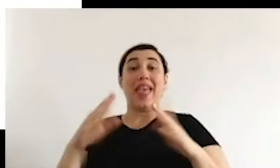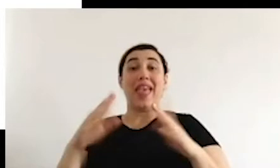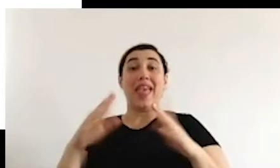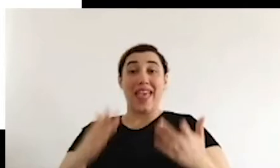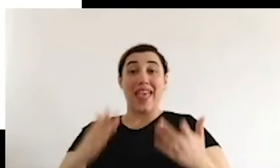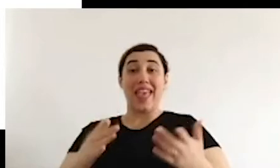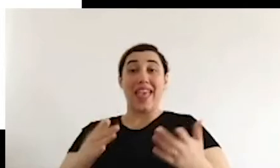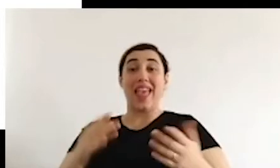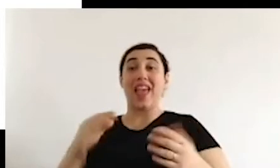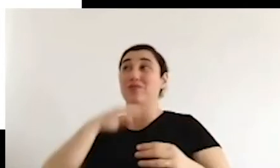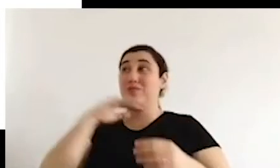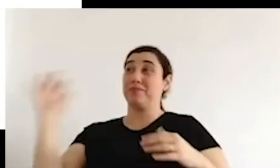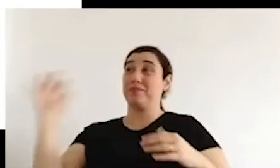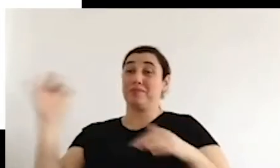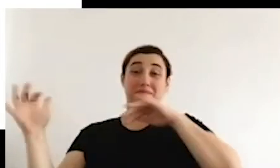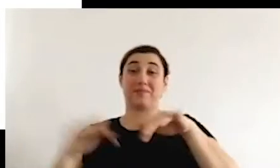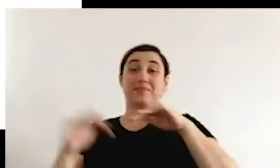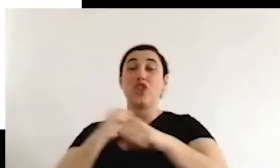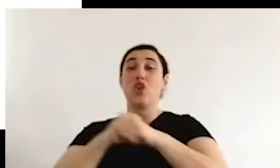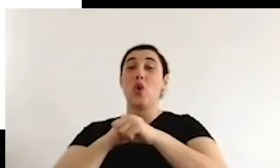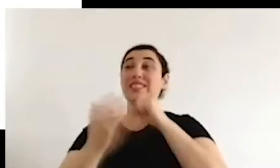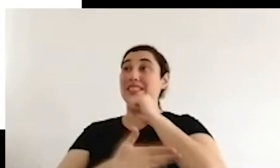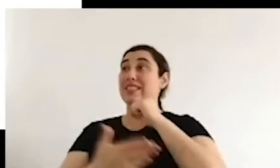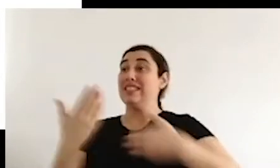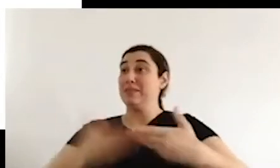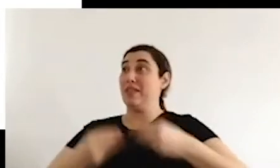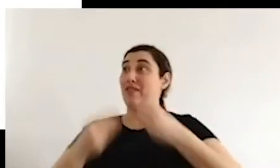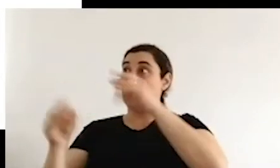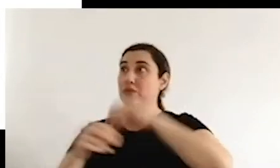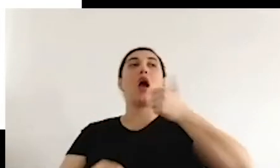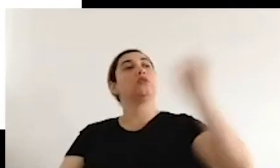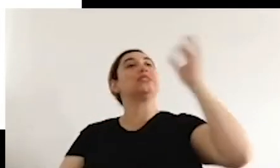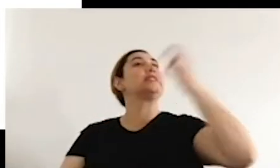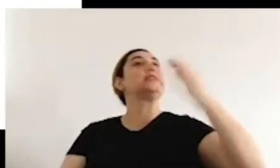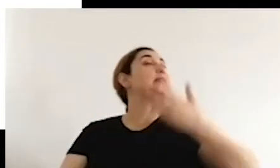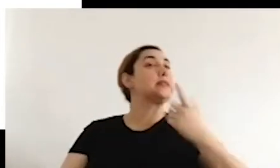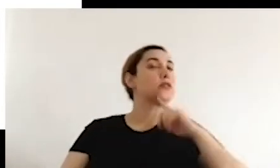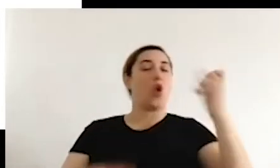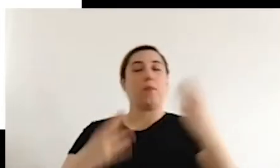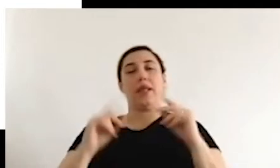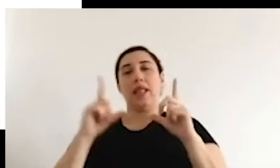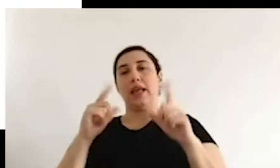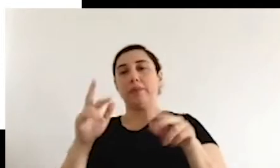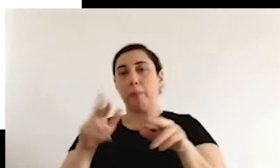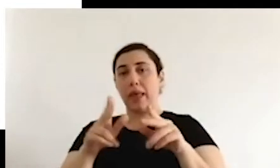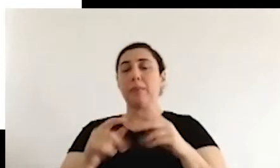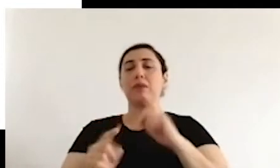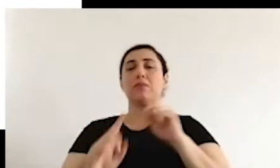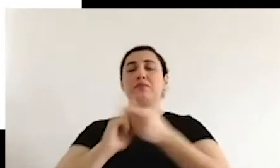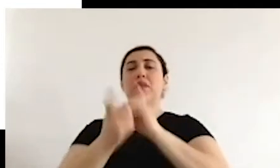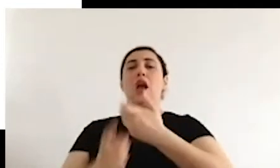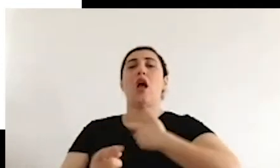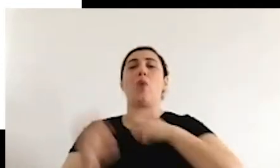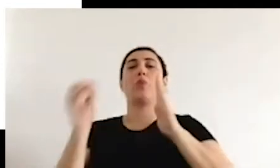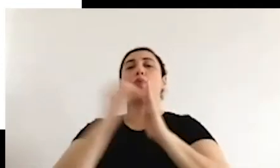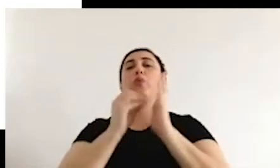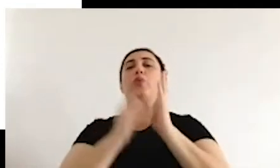if you need to support migrants, you need to first obtain permission from the ministry.